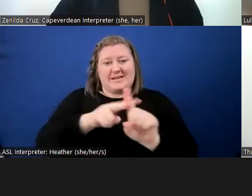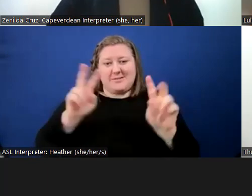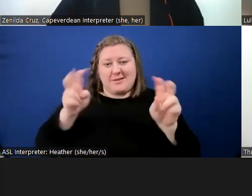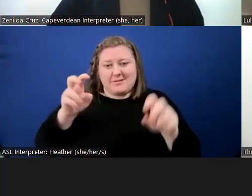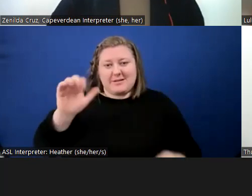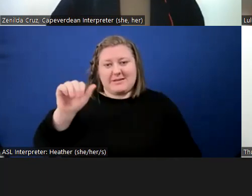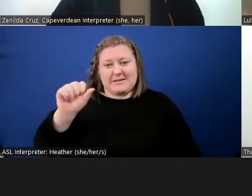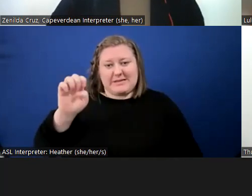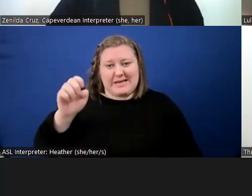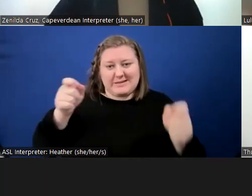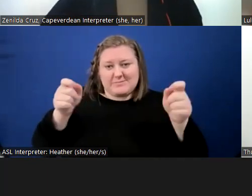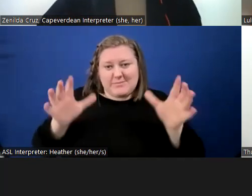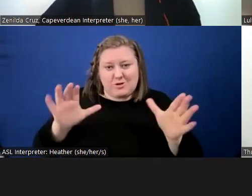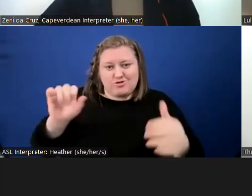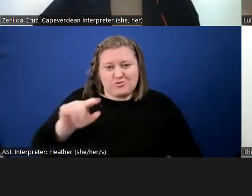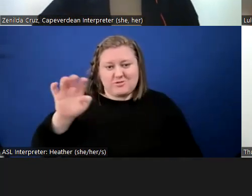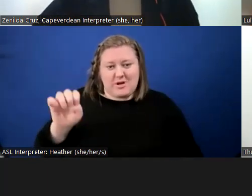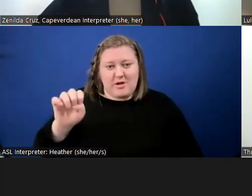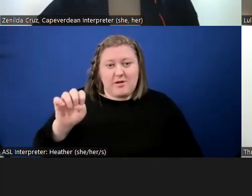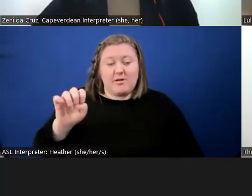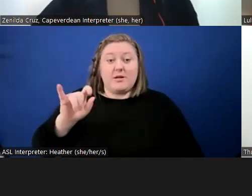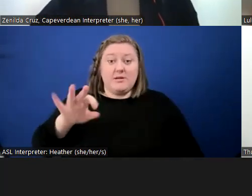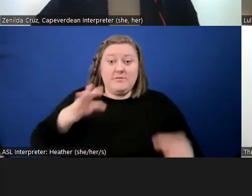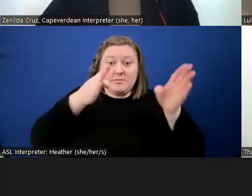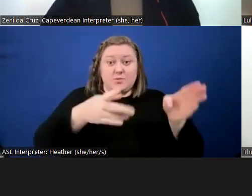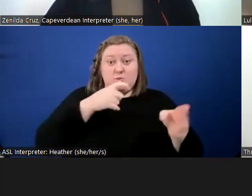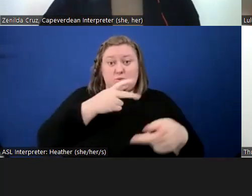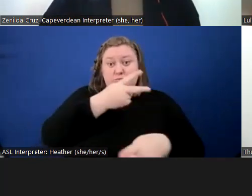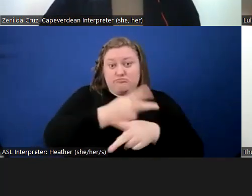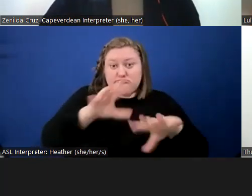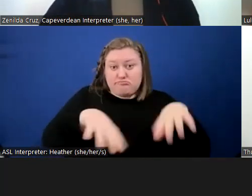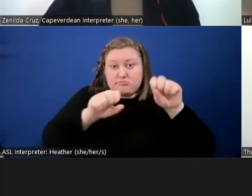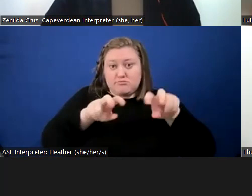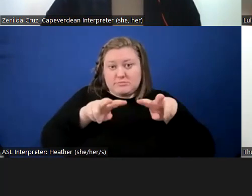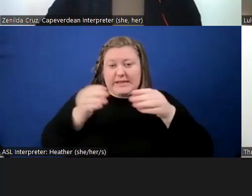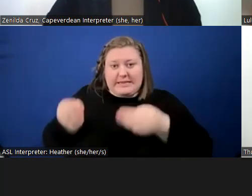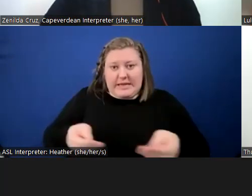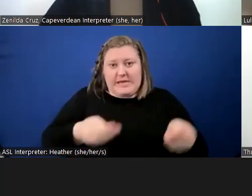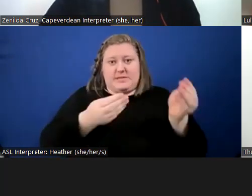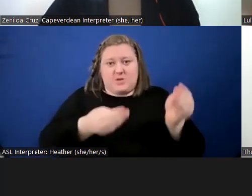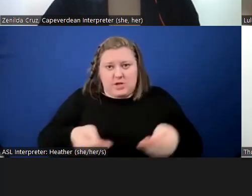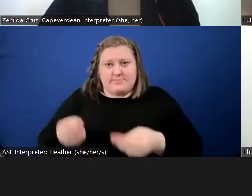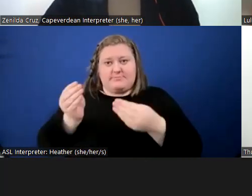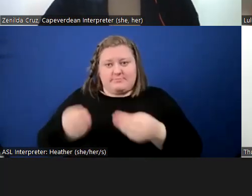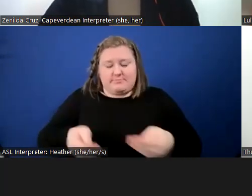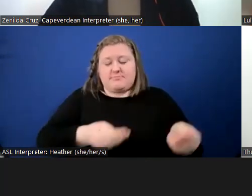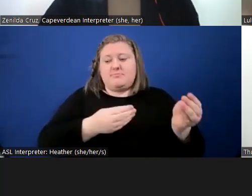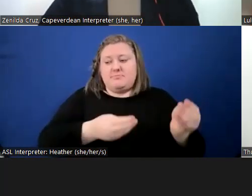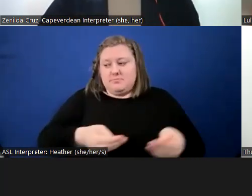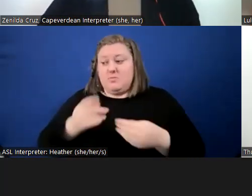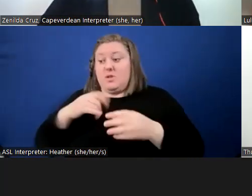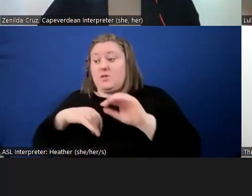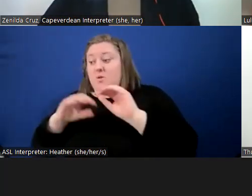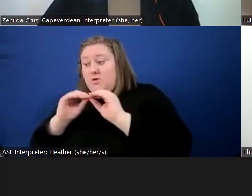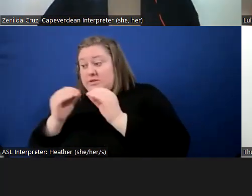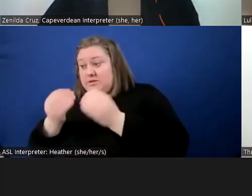Almost as if there were somebody overseeing and liaising between the organization,